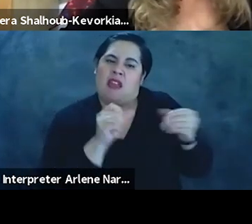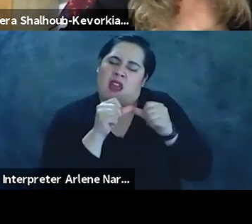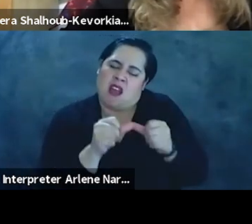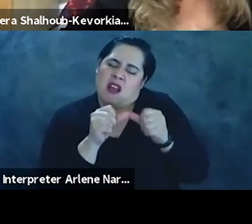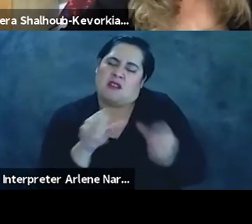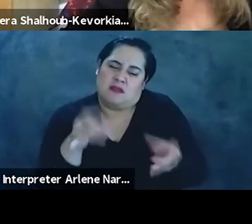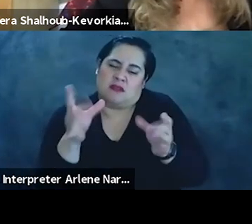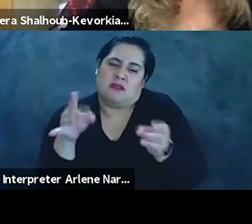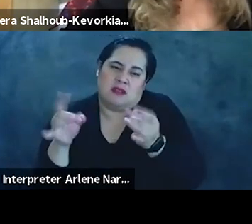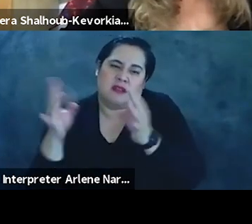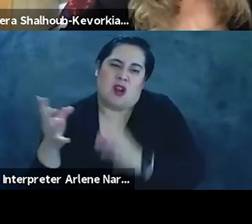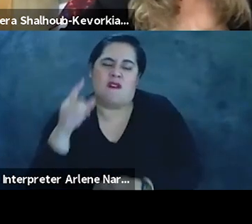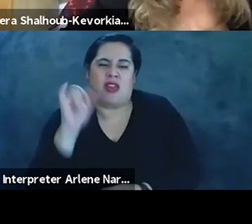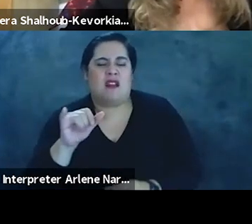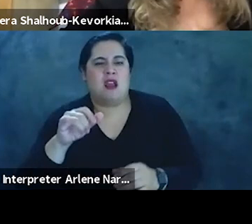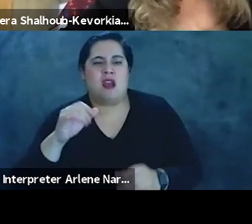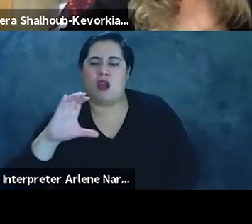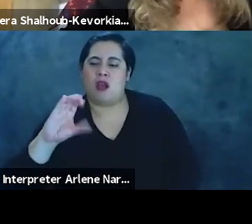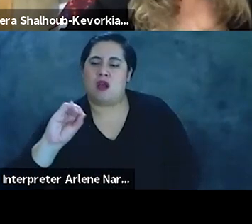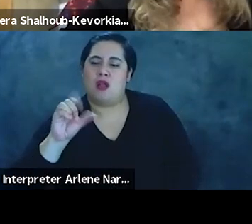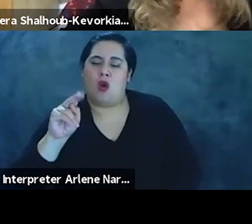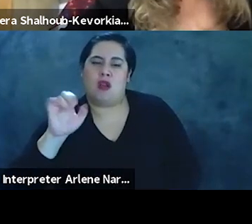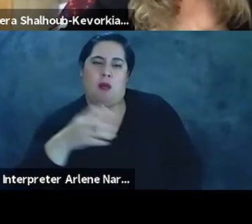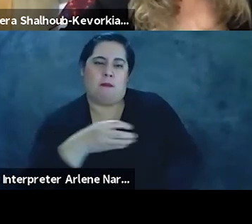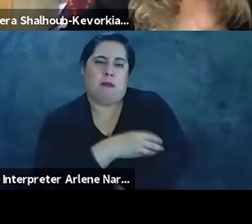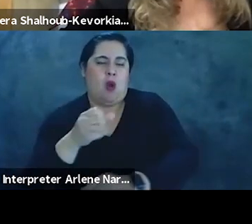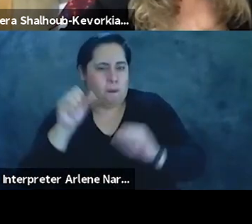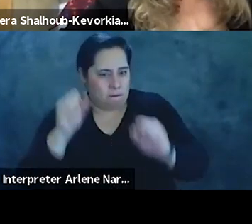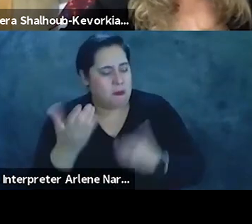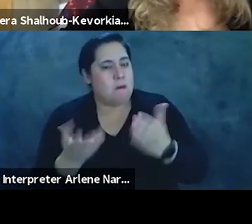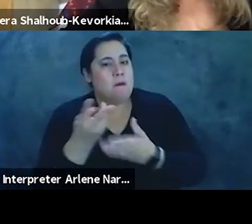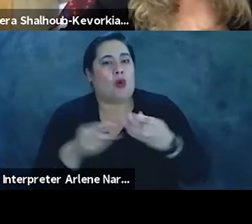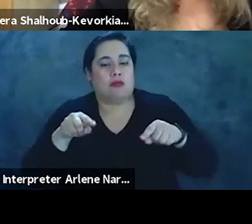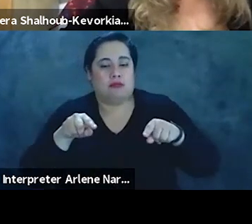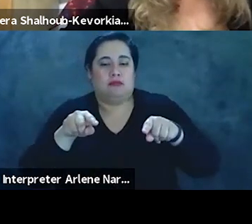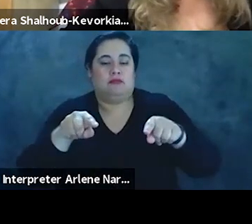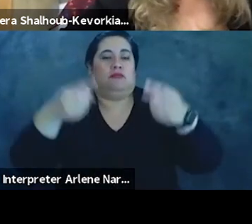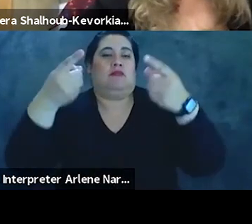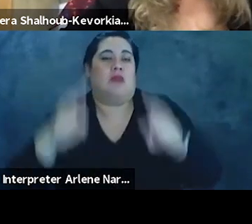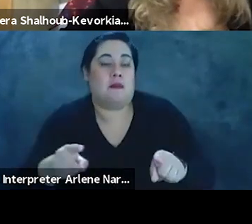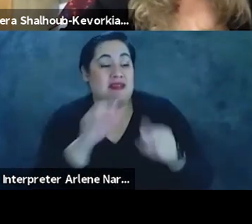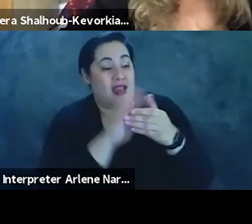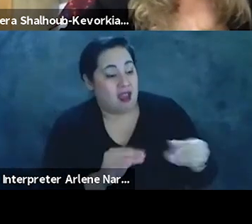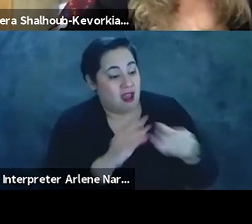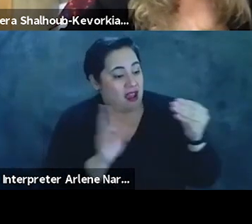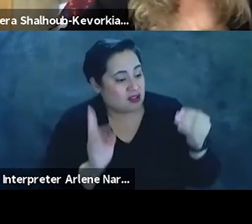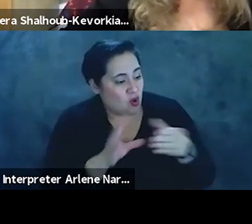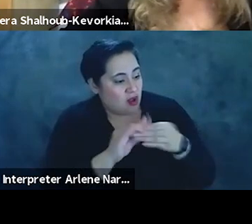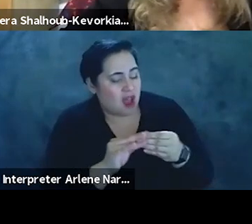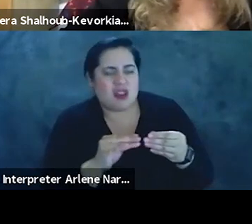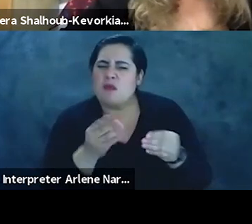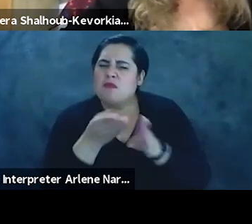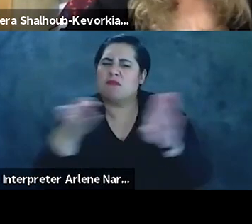colonial violence, of colonial power, can happily coexist. The Nakba as historical narrative is widely known, talked about even,